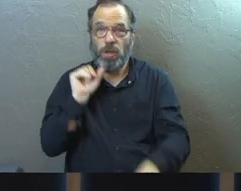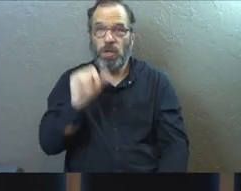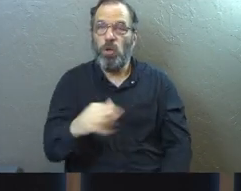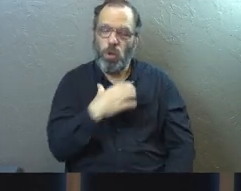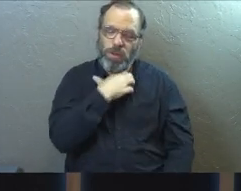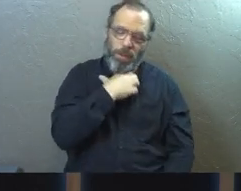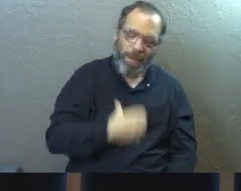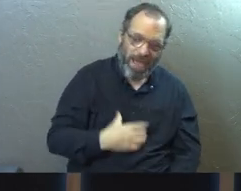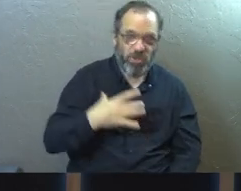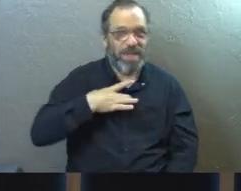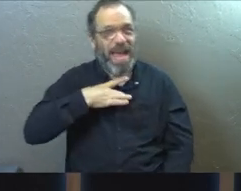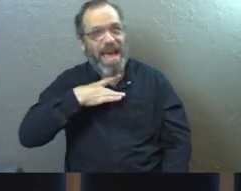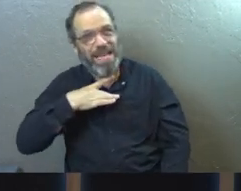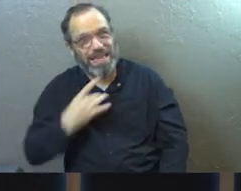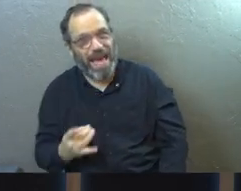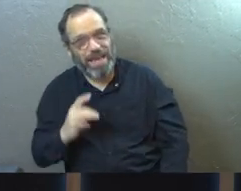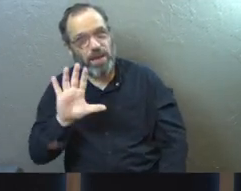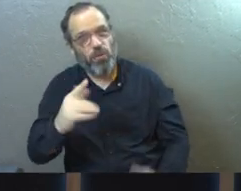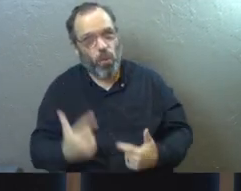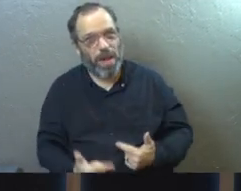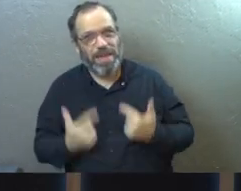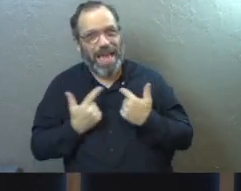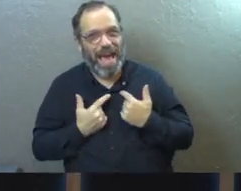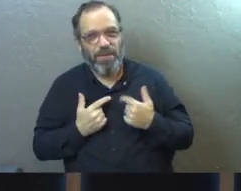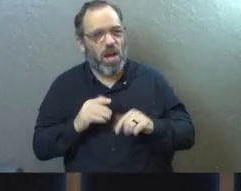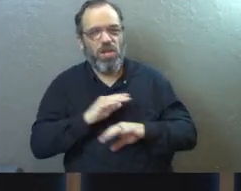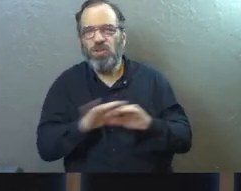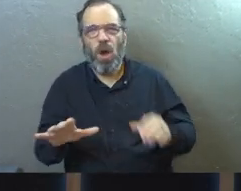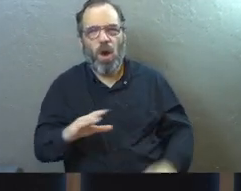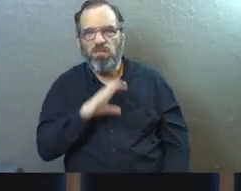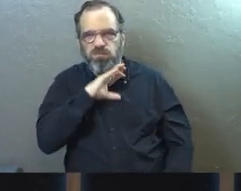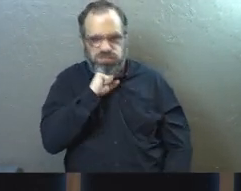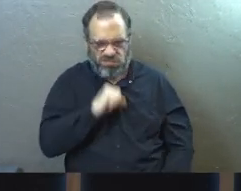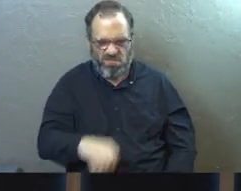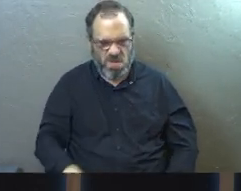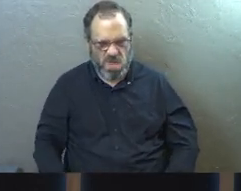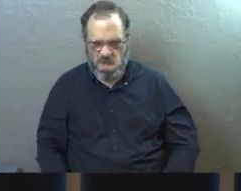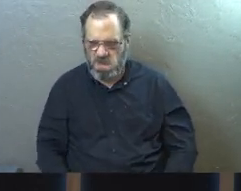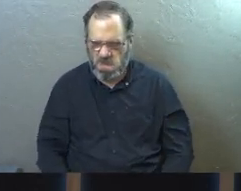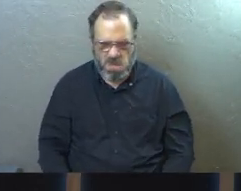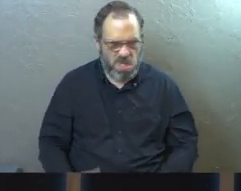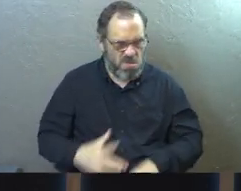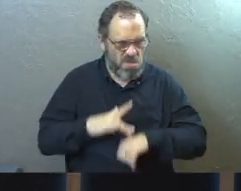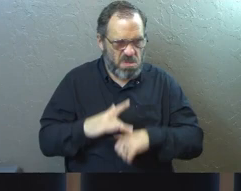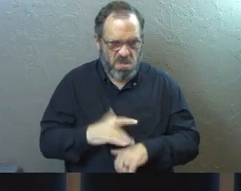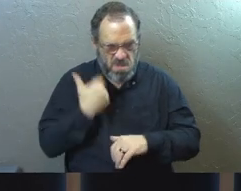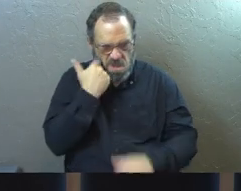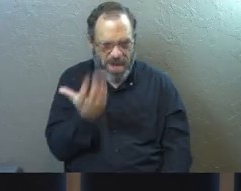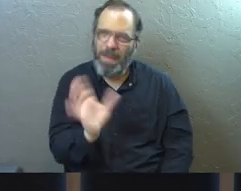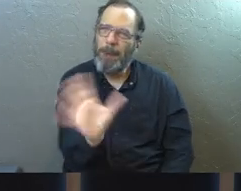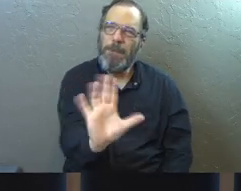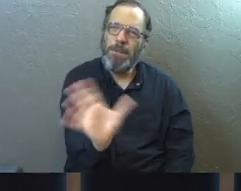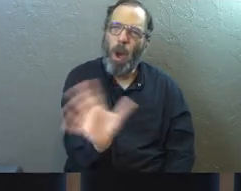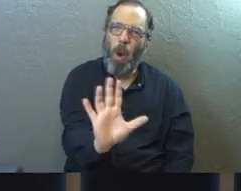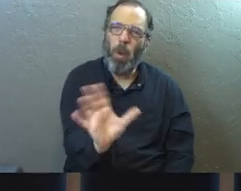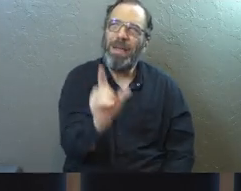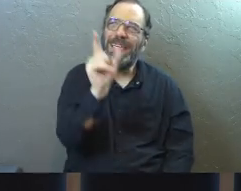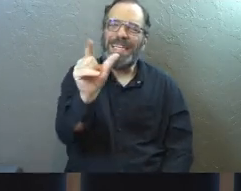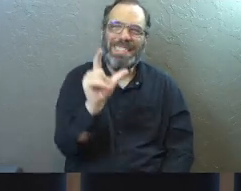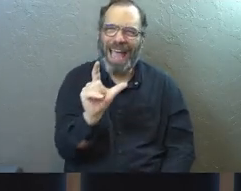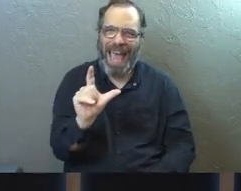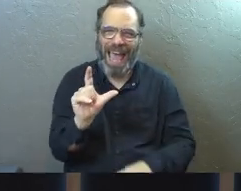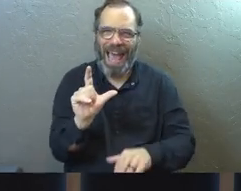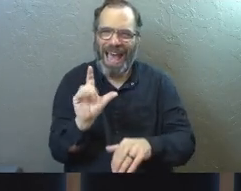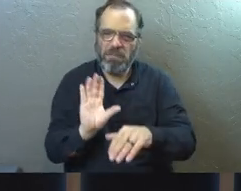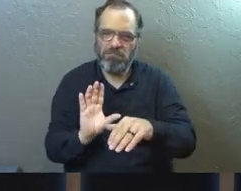passion and like in our life. And so don't beat yourself up this morning. Don't pile shame on yourself that God is not piling